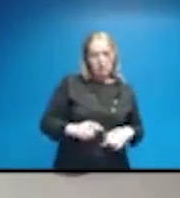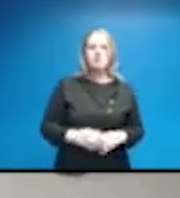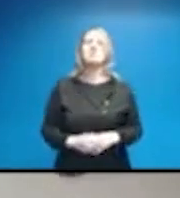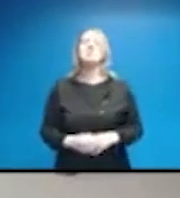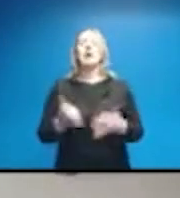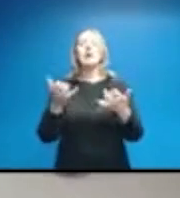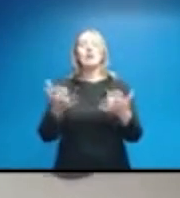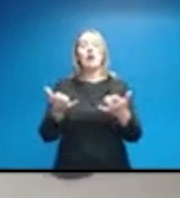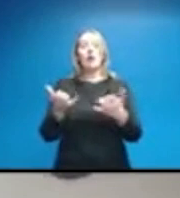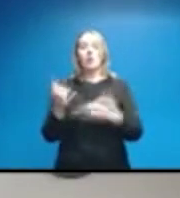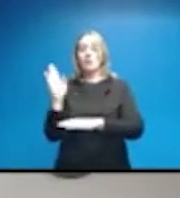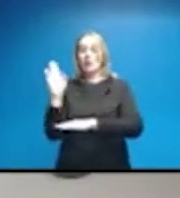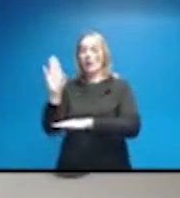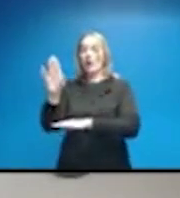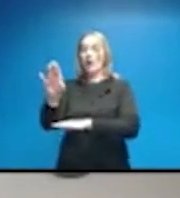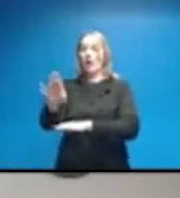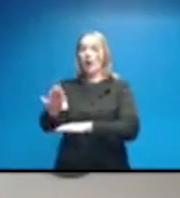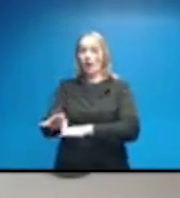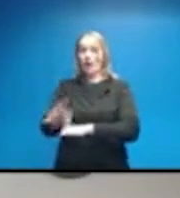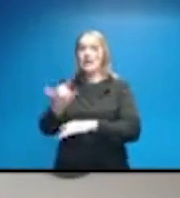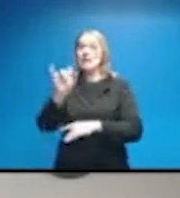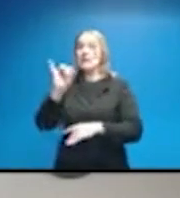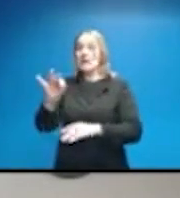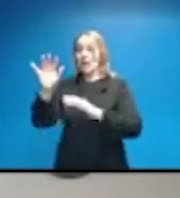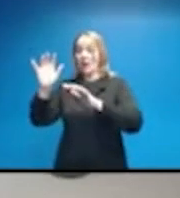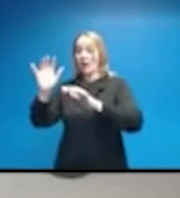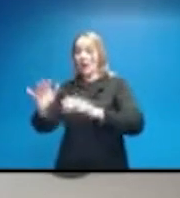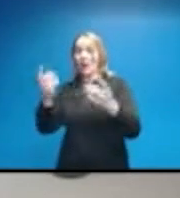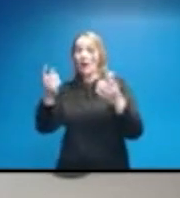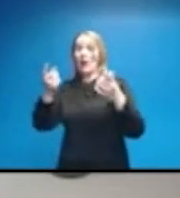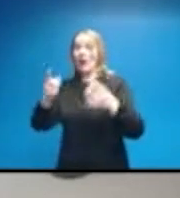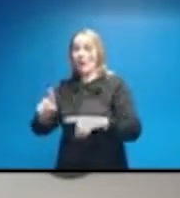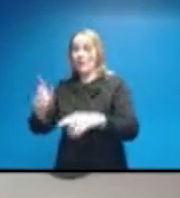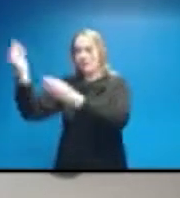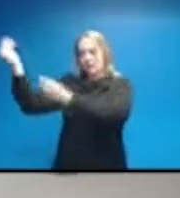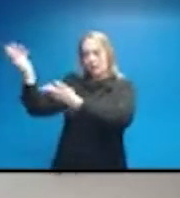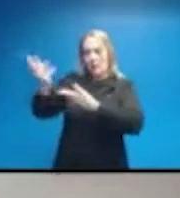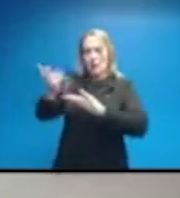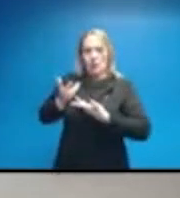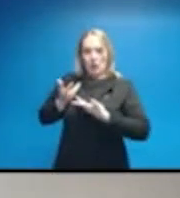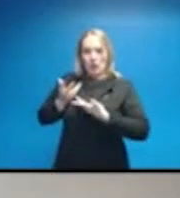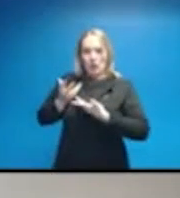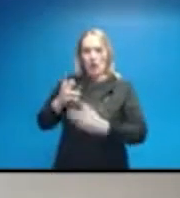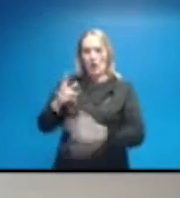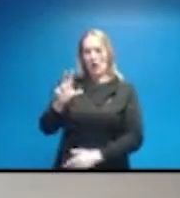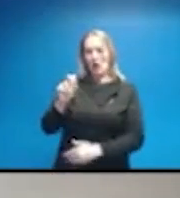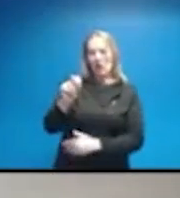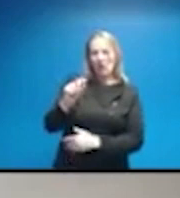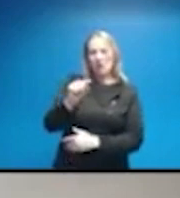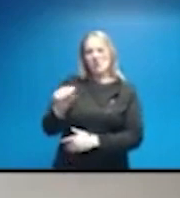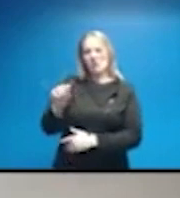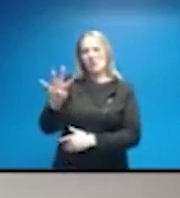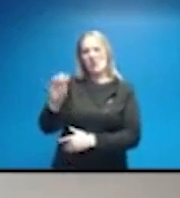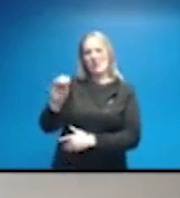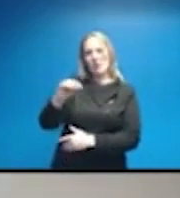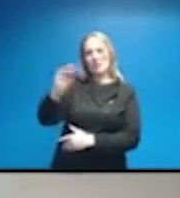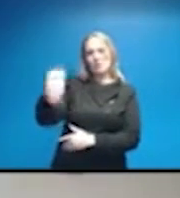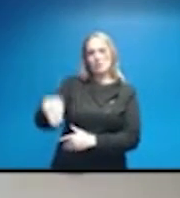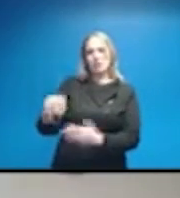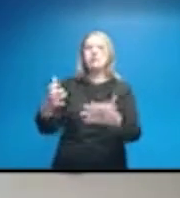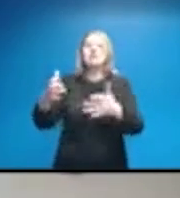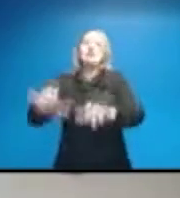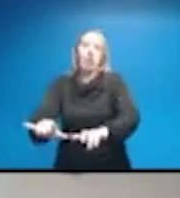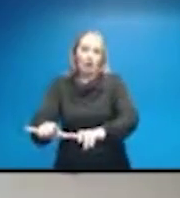this afternoon, if there is precipitation, what they tell us is that there's a 30 to 40 percent chances of